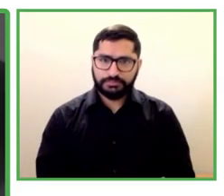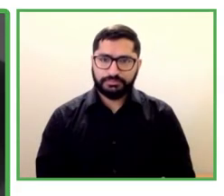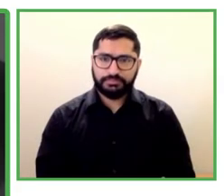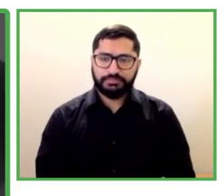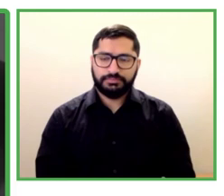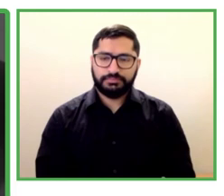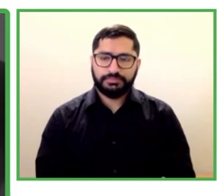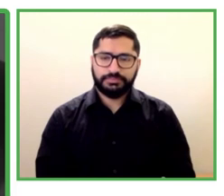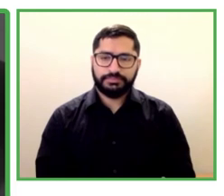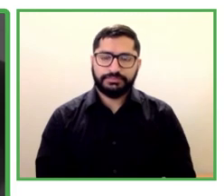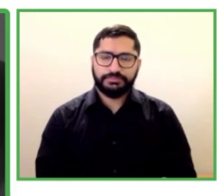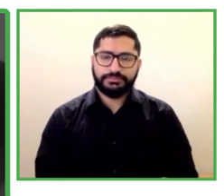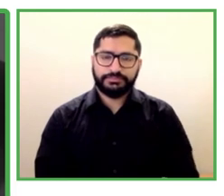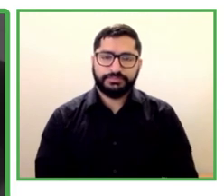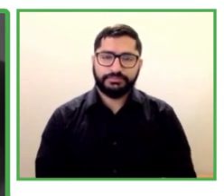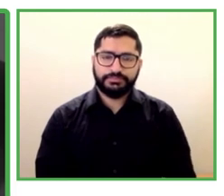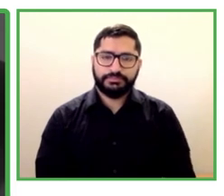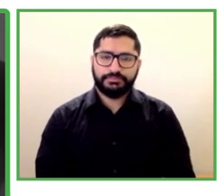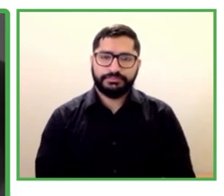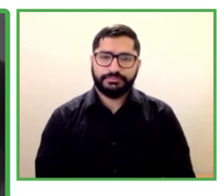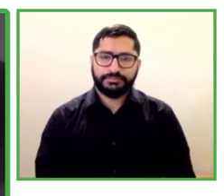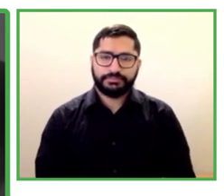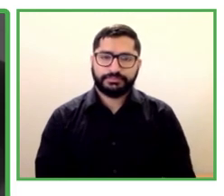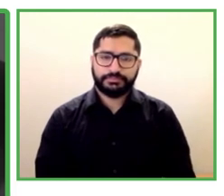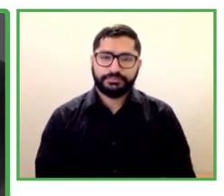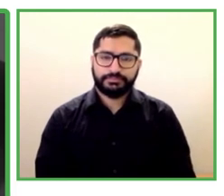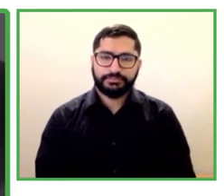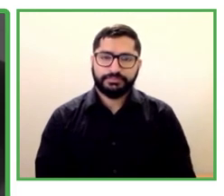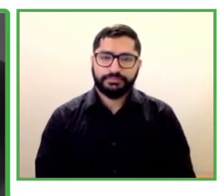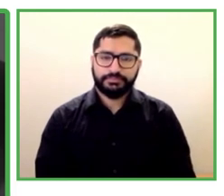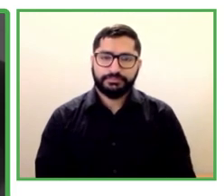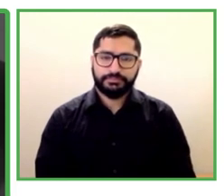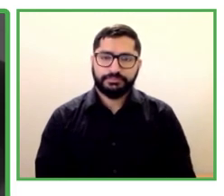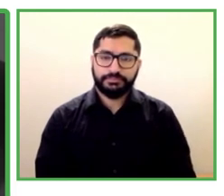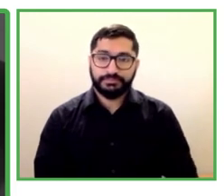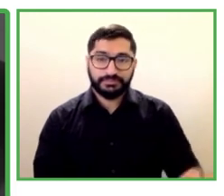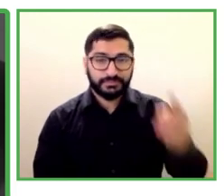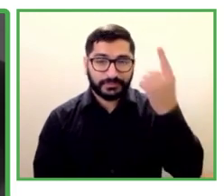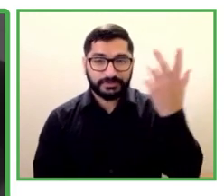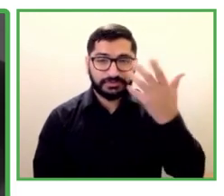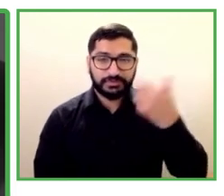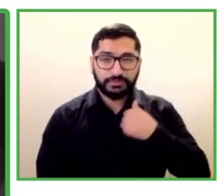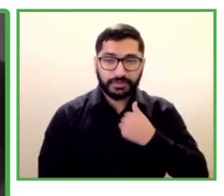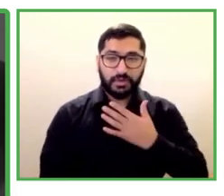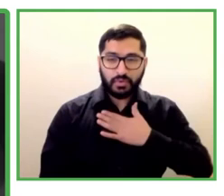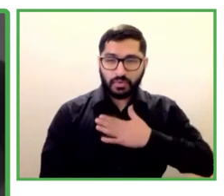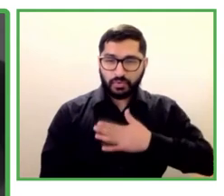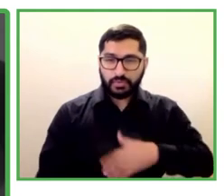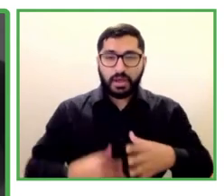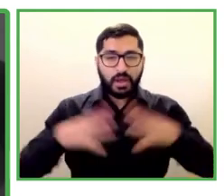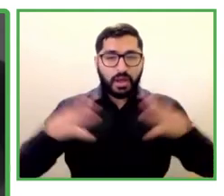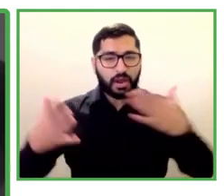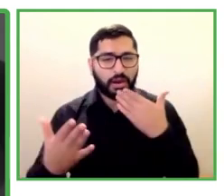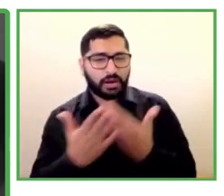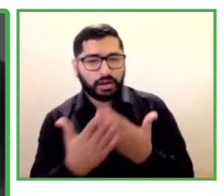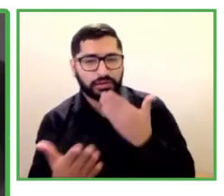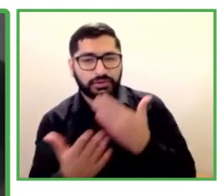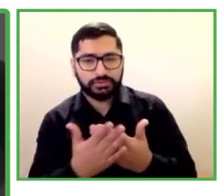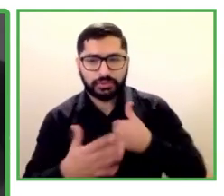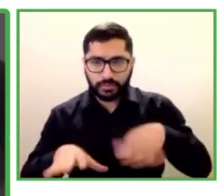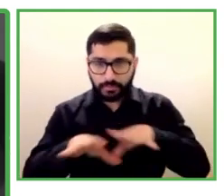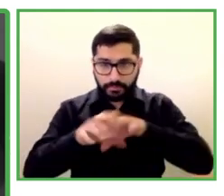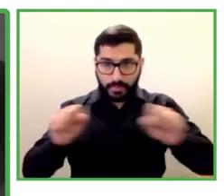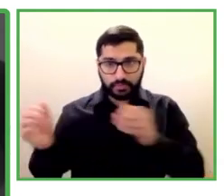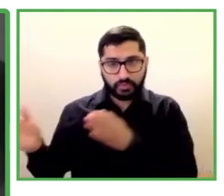First of all, I would like to thank Pacto de Productividad Chile and Zero Project for the amazing opportunity